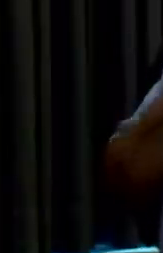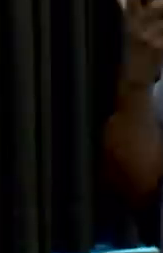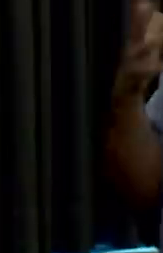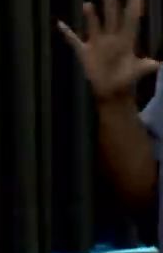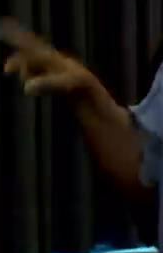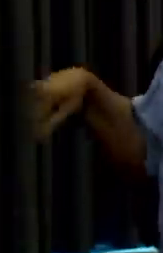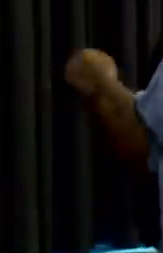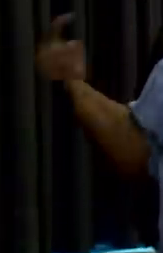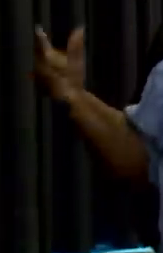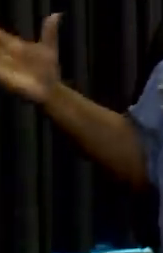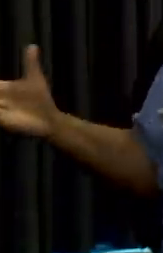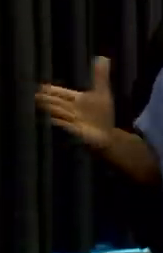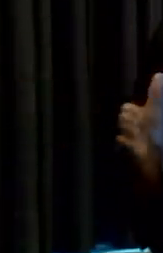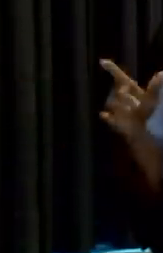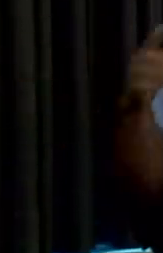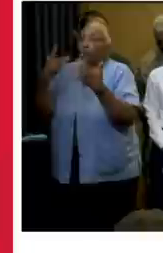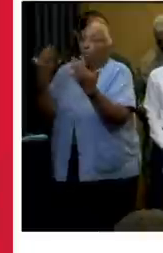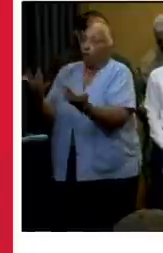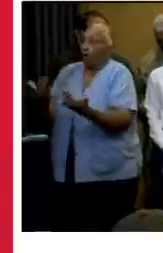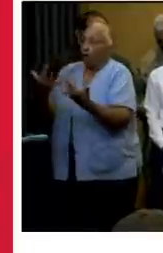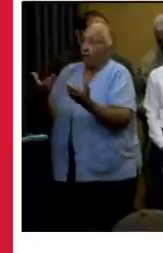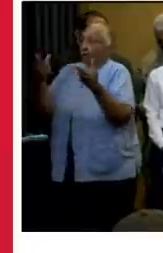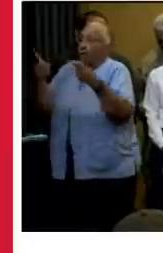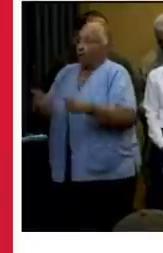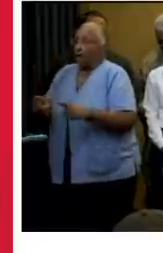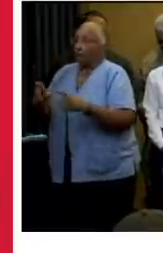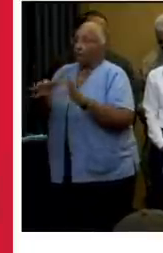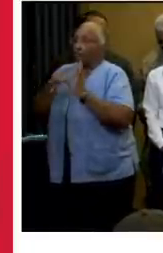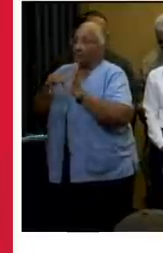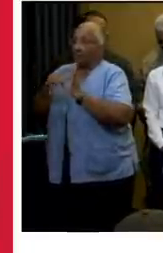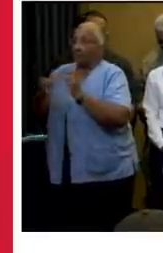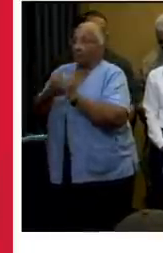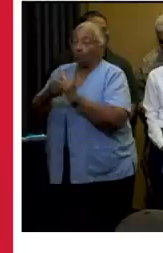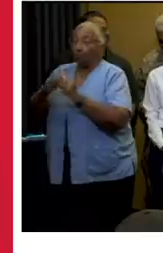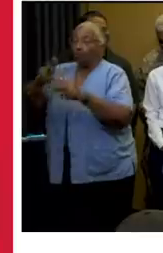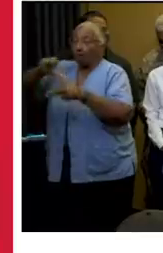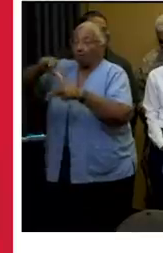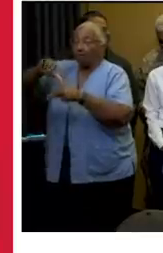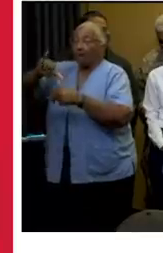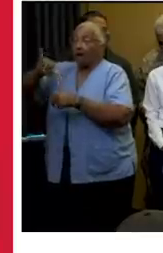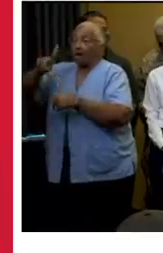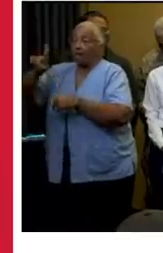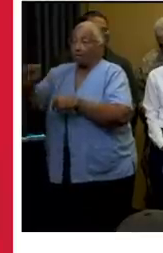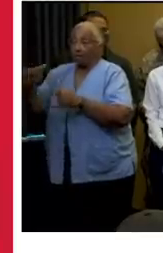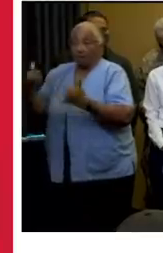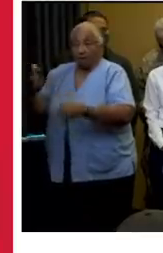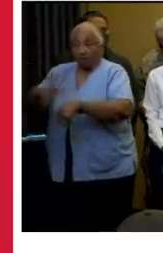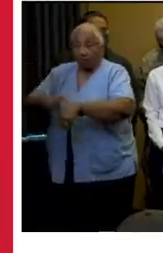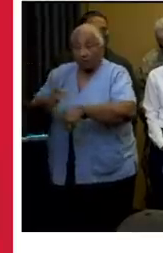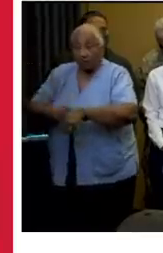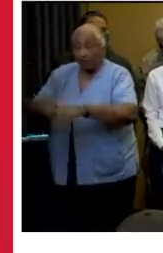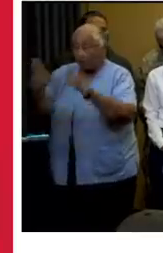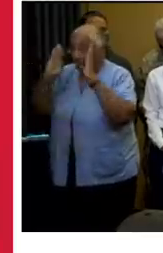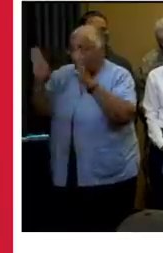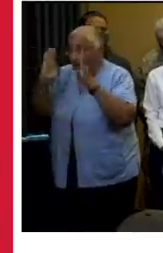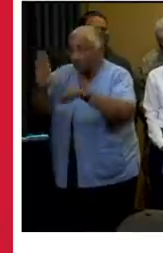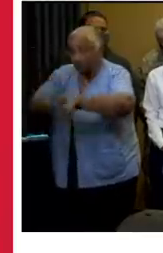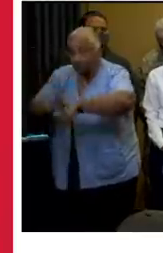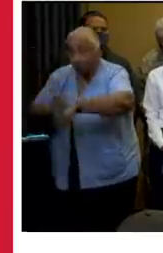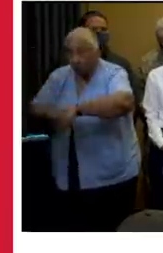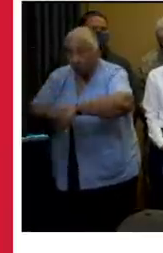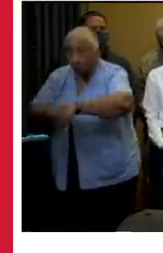for and even waiting for as it relates to Hurricane Ida. Again, this is the time. Heed all warnings.